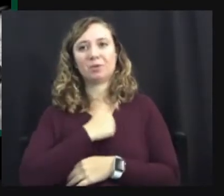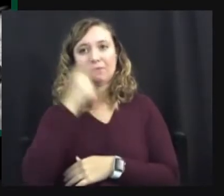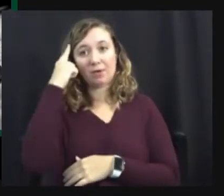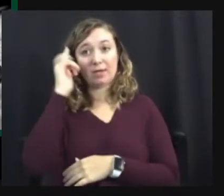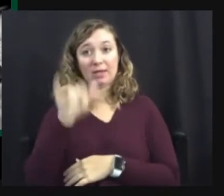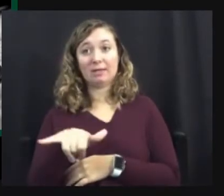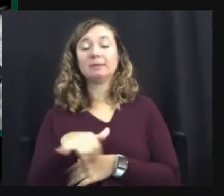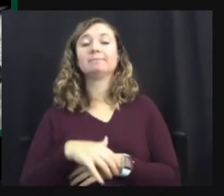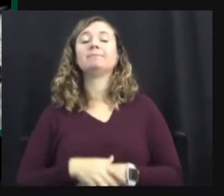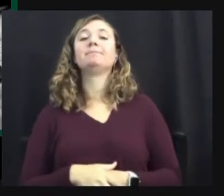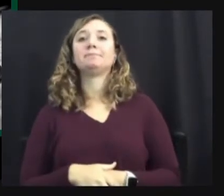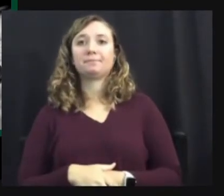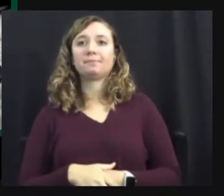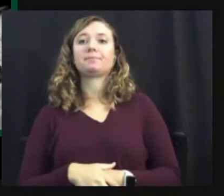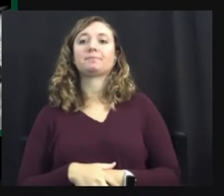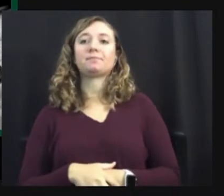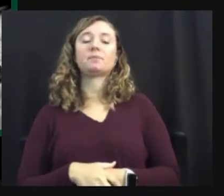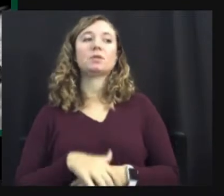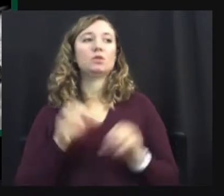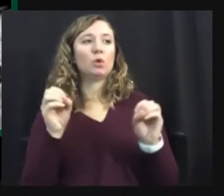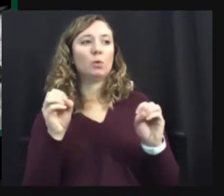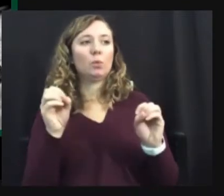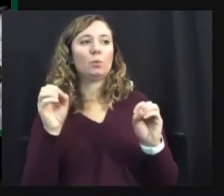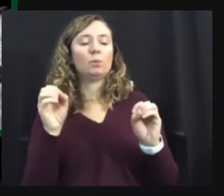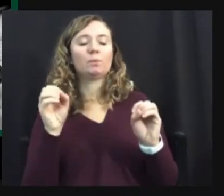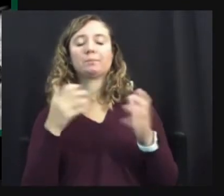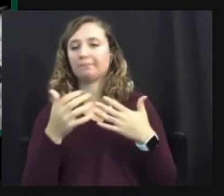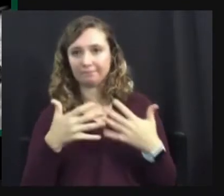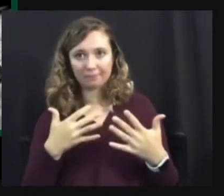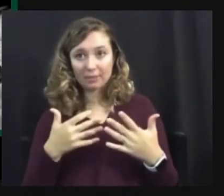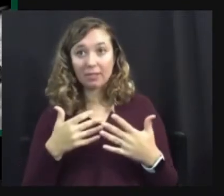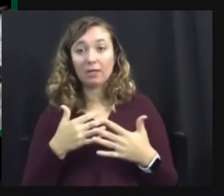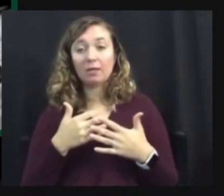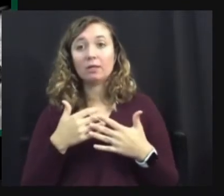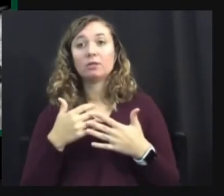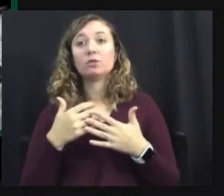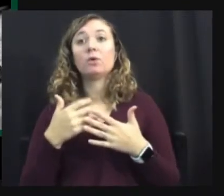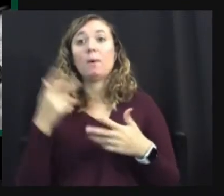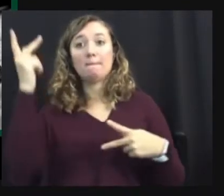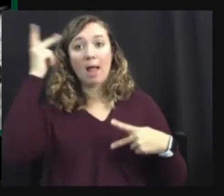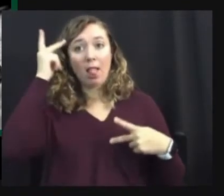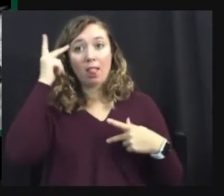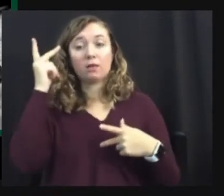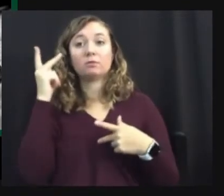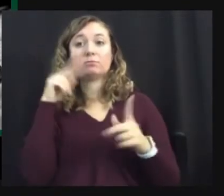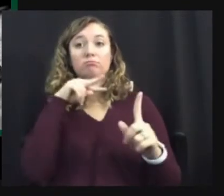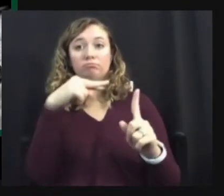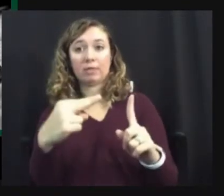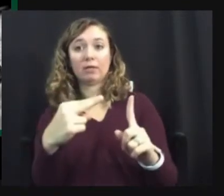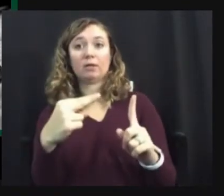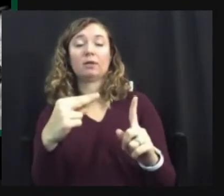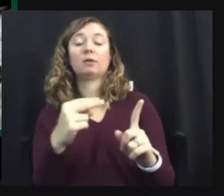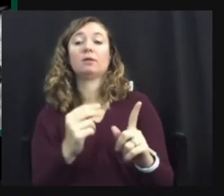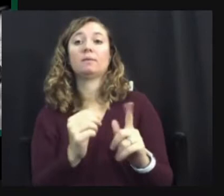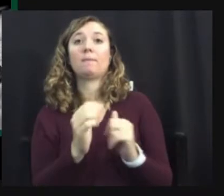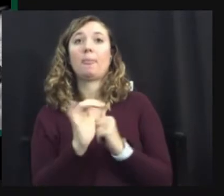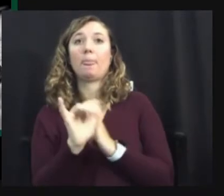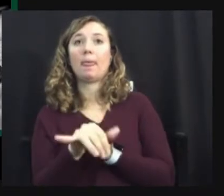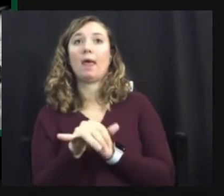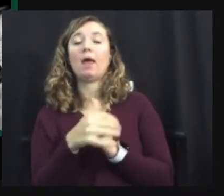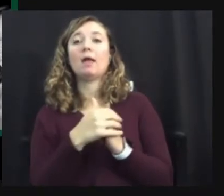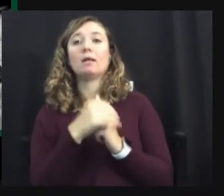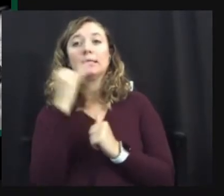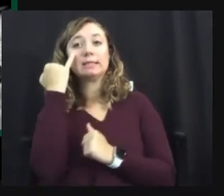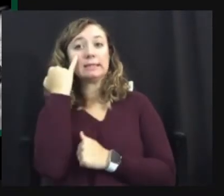so, so anyways, going back to the pathology paradigm, the